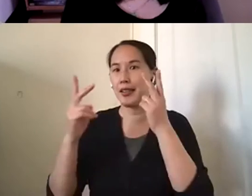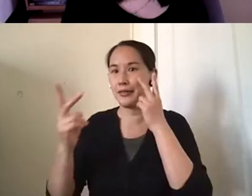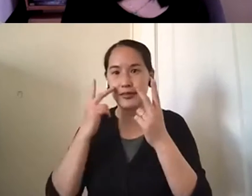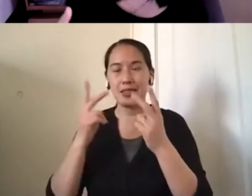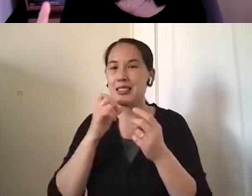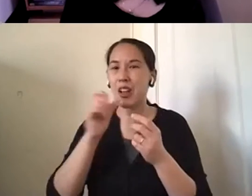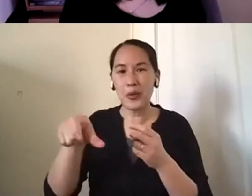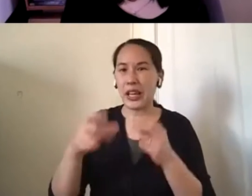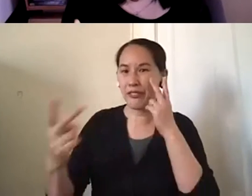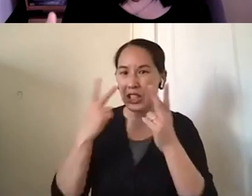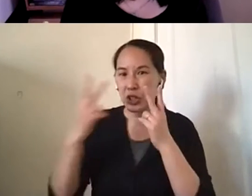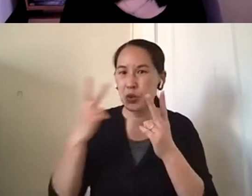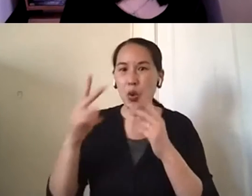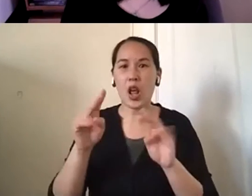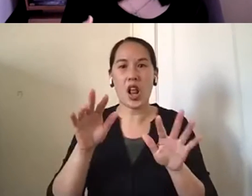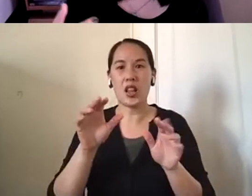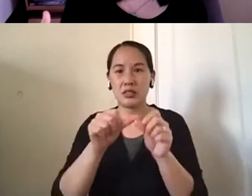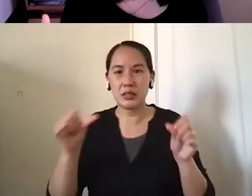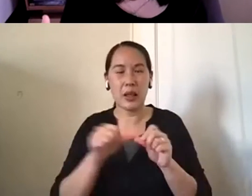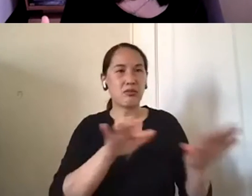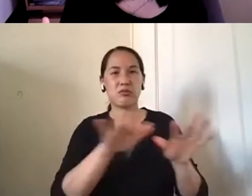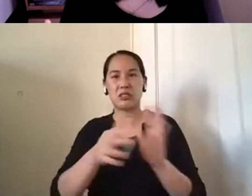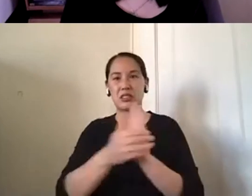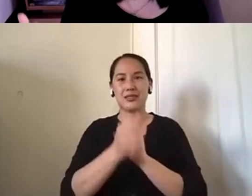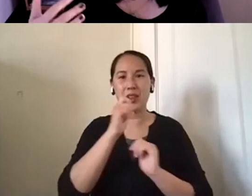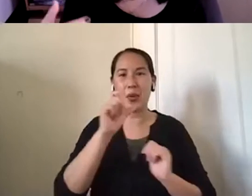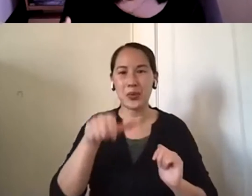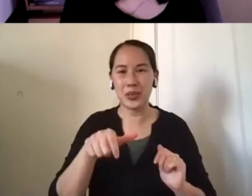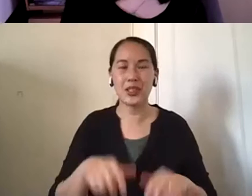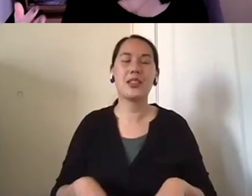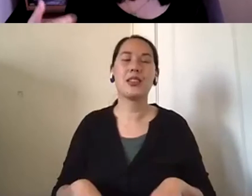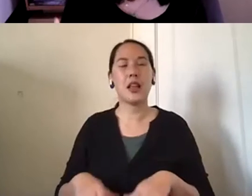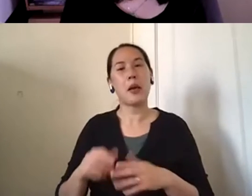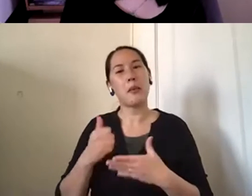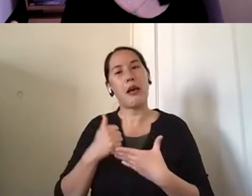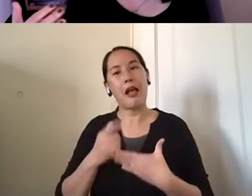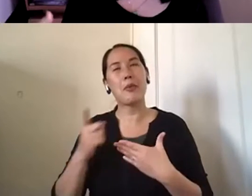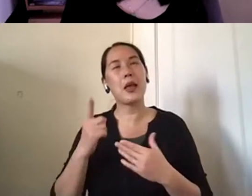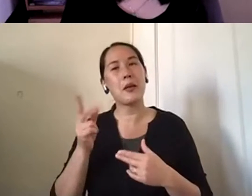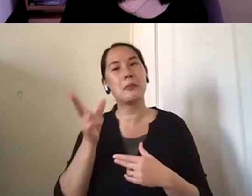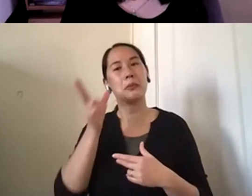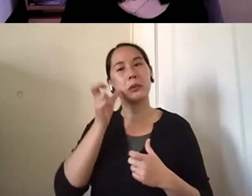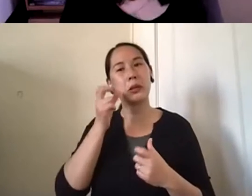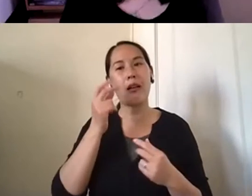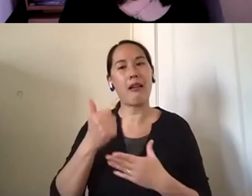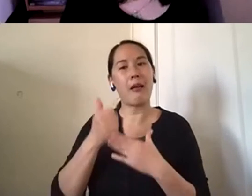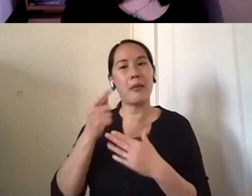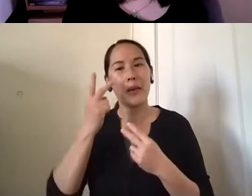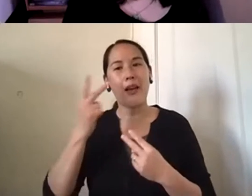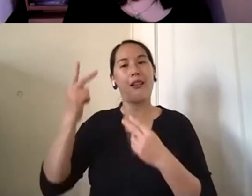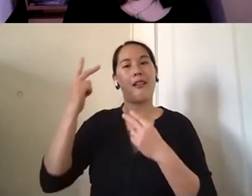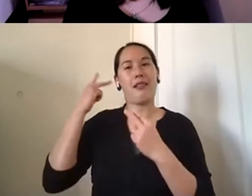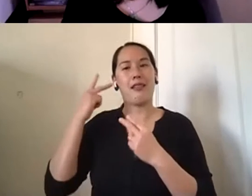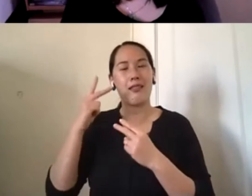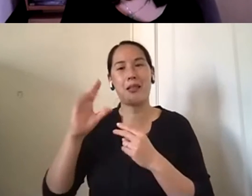kind of, um, physical skills and it's something that, um, can help them reflect and maybe bring back some memories from the past. Mm